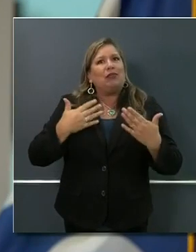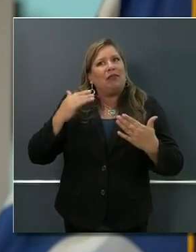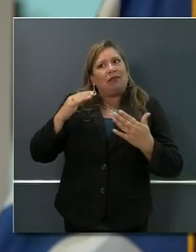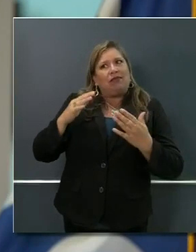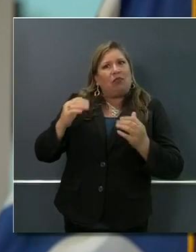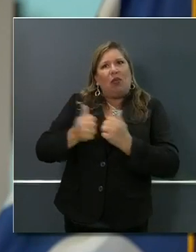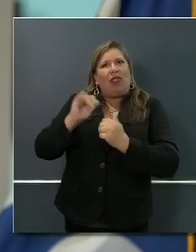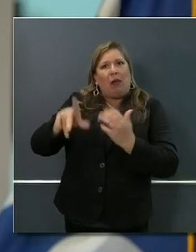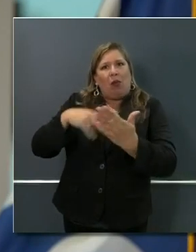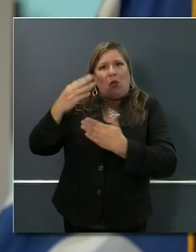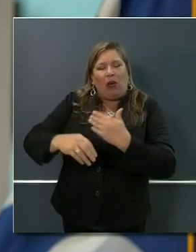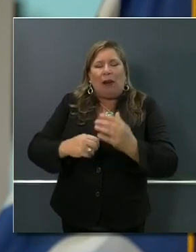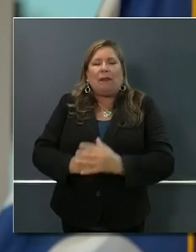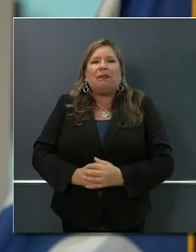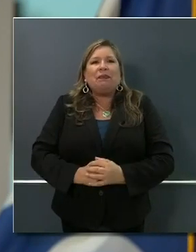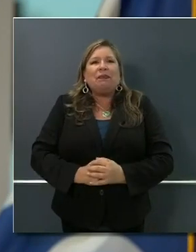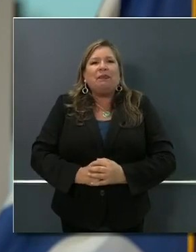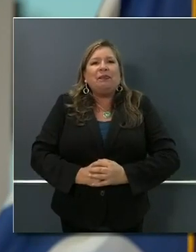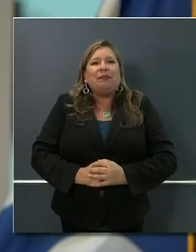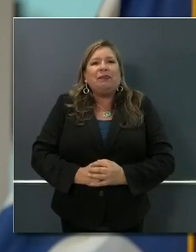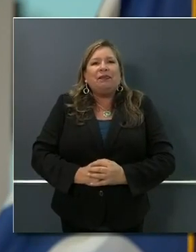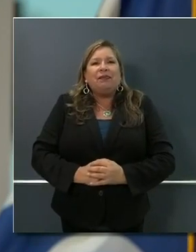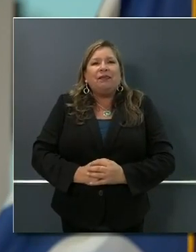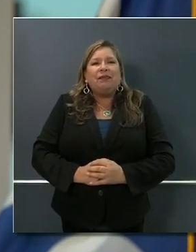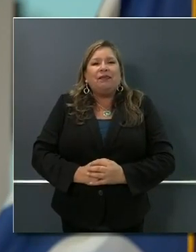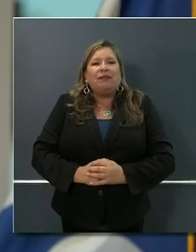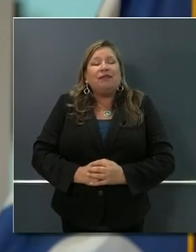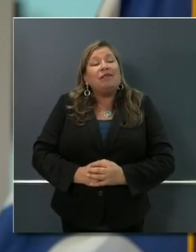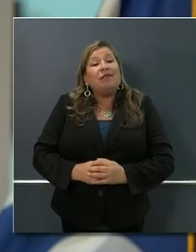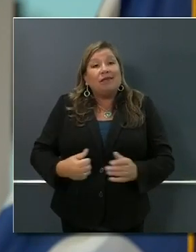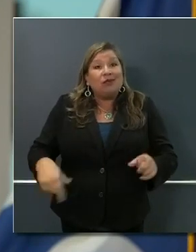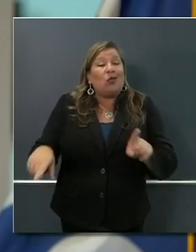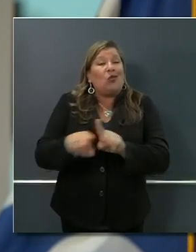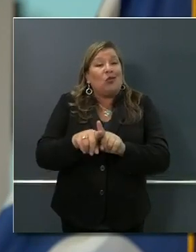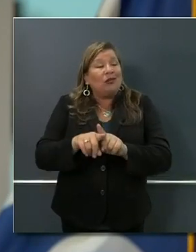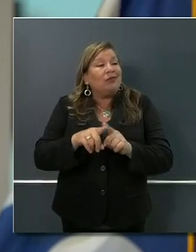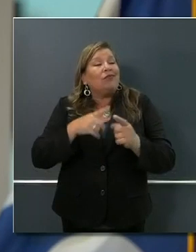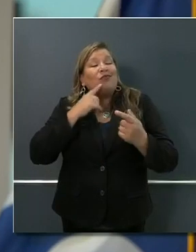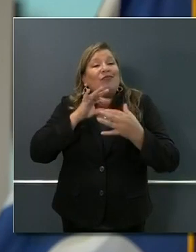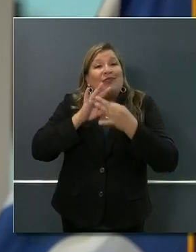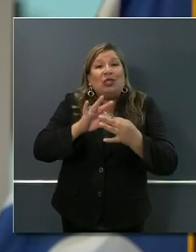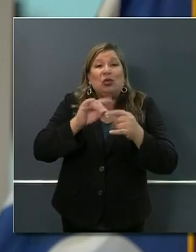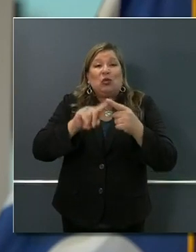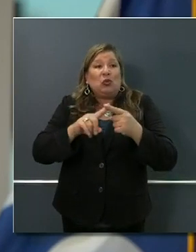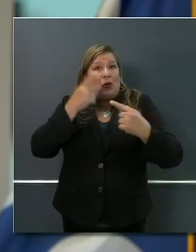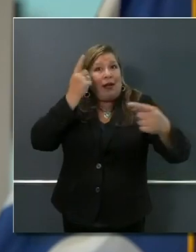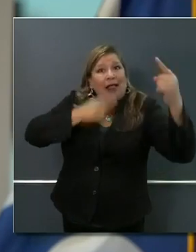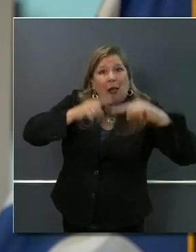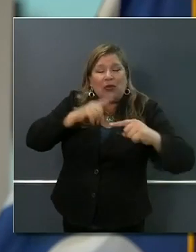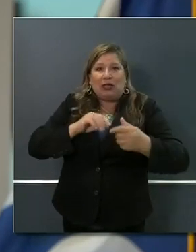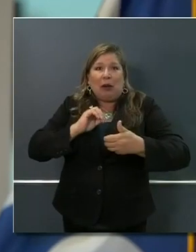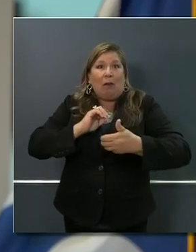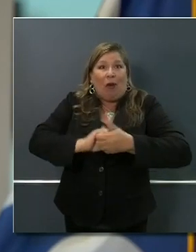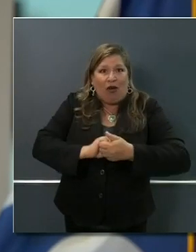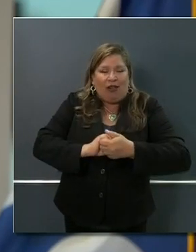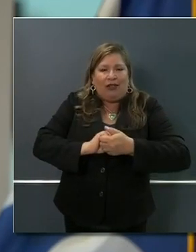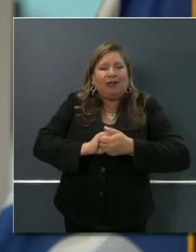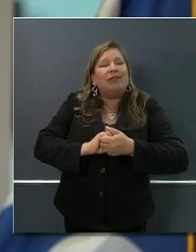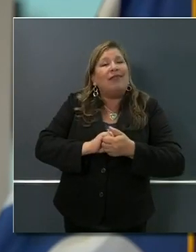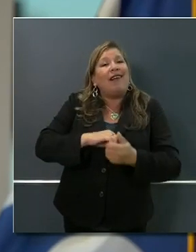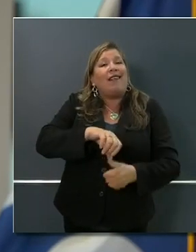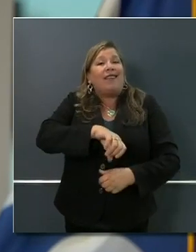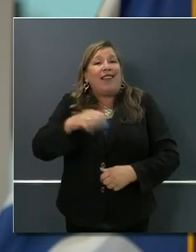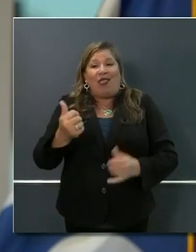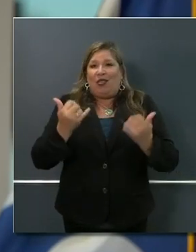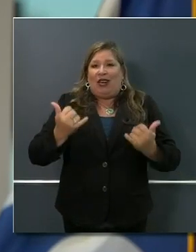spirit, in that same framework of collaboration and partnership, today we're announcing a strategy